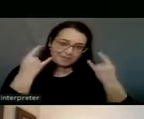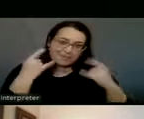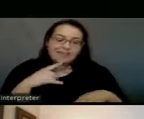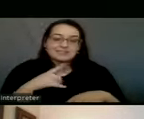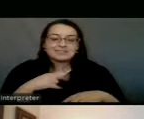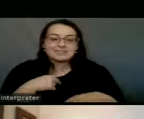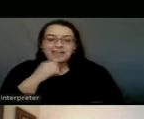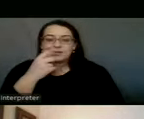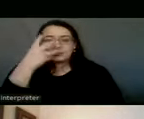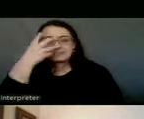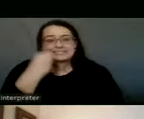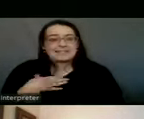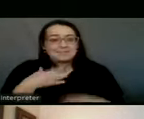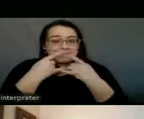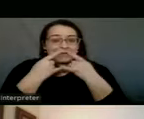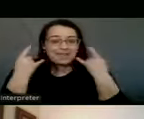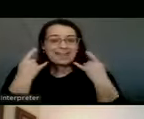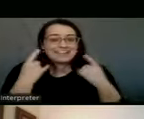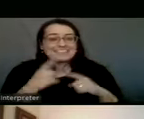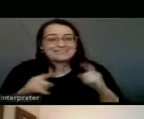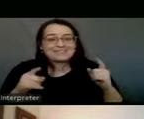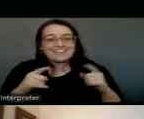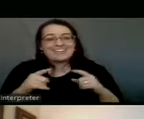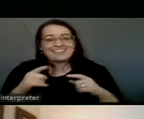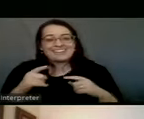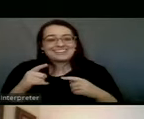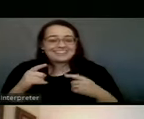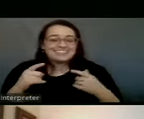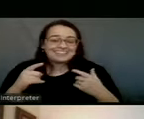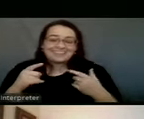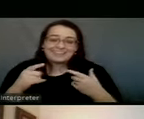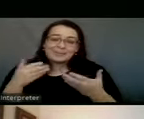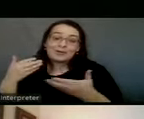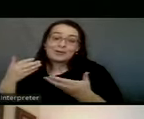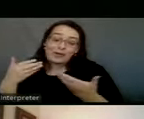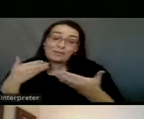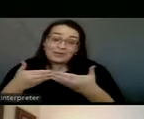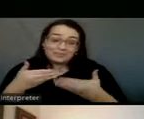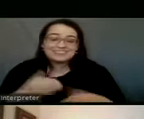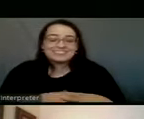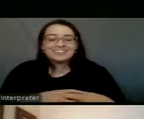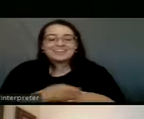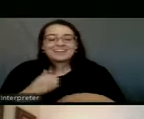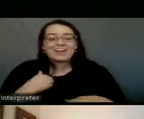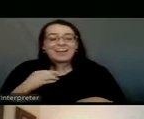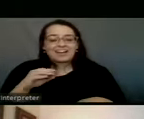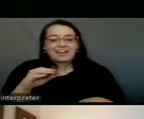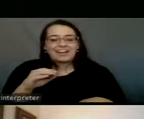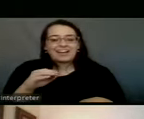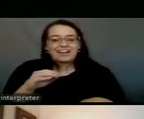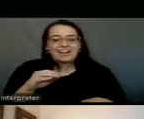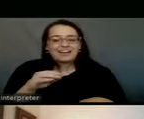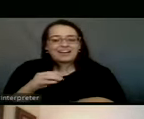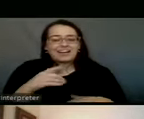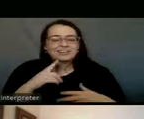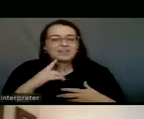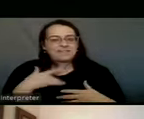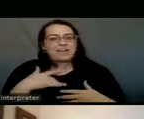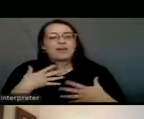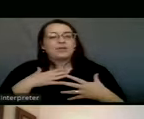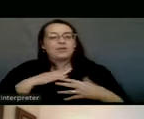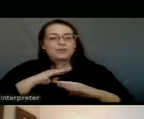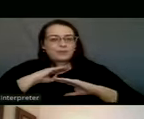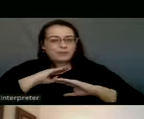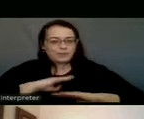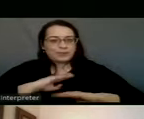don't sleep in it, but it's close. Um, but I, but I did just kind of breathe a sigh of relief whenever I